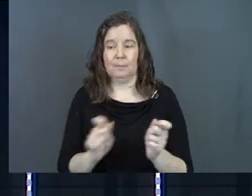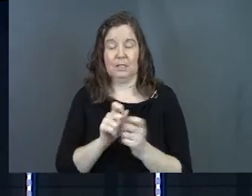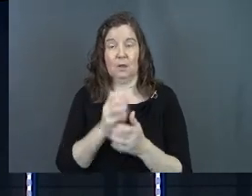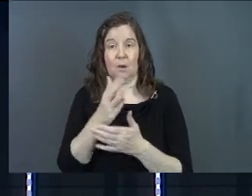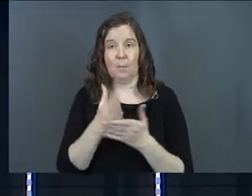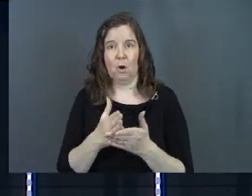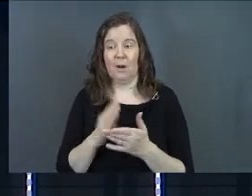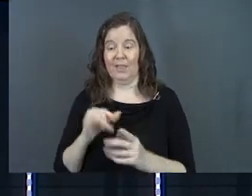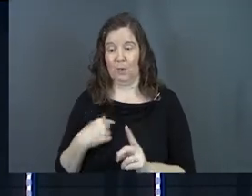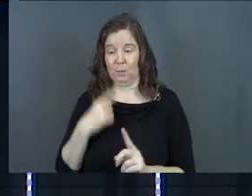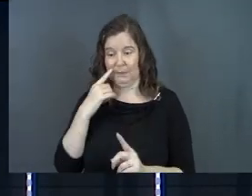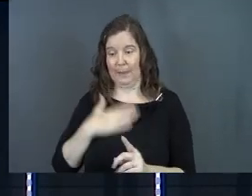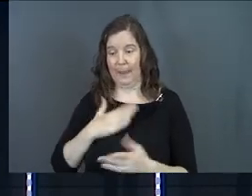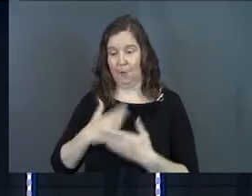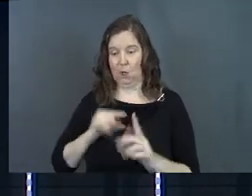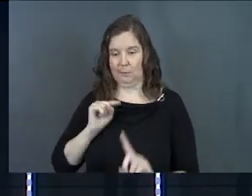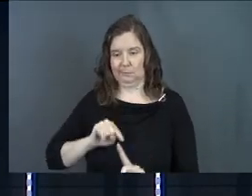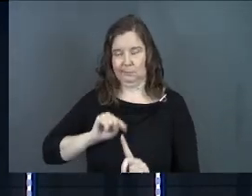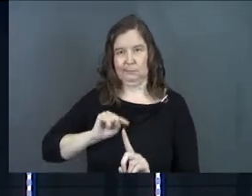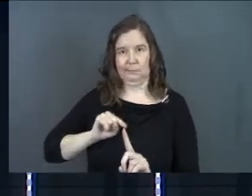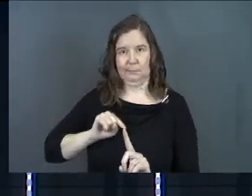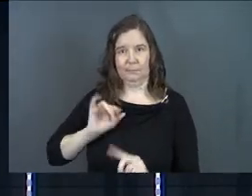particular part. And you're like, that one was my part.